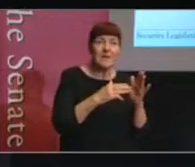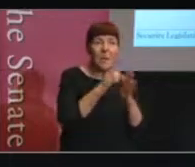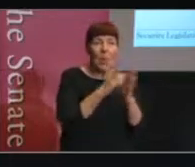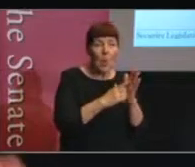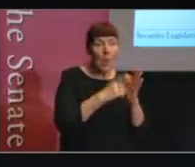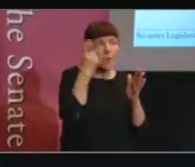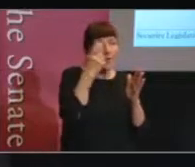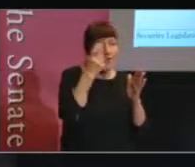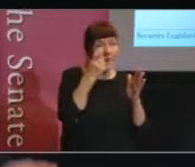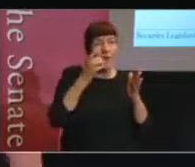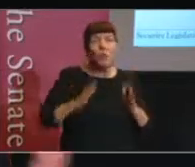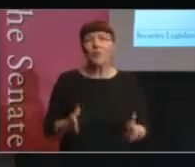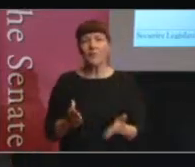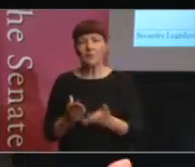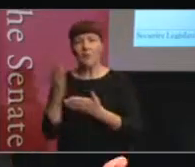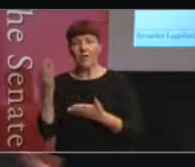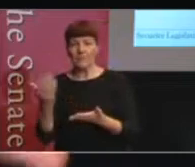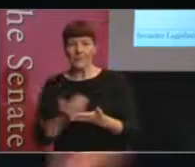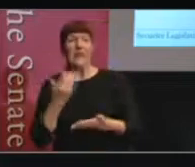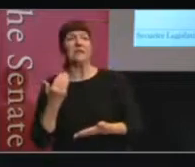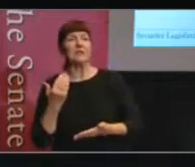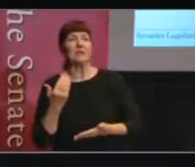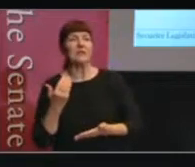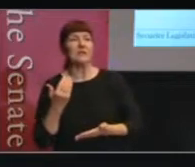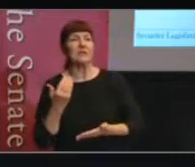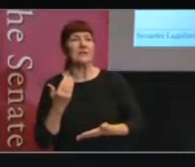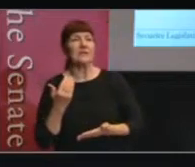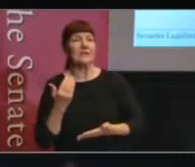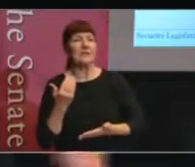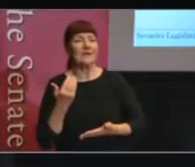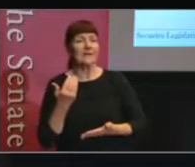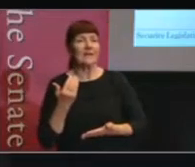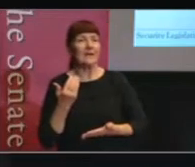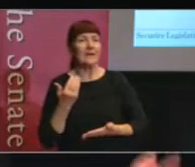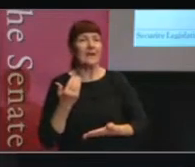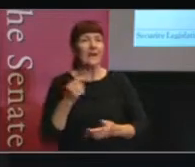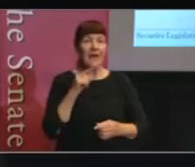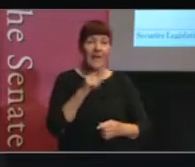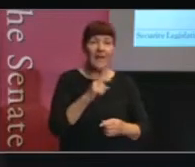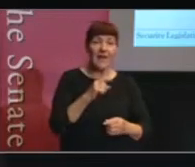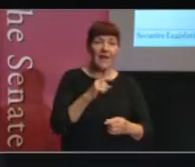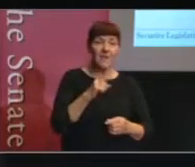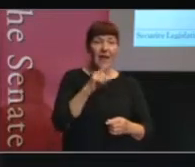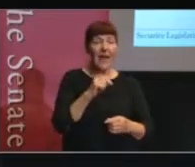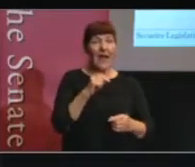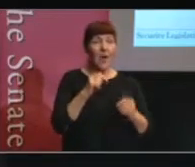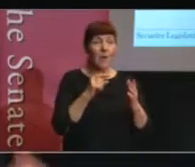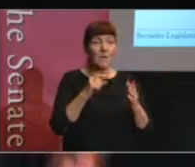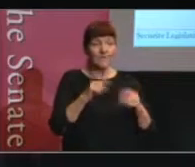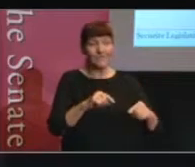So, I stop here and say none of this makes our counter-terrorism laws compliant with international standards.